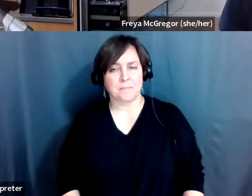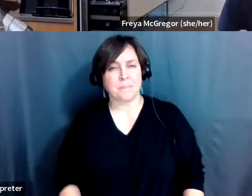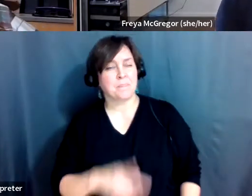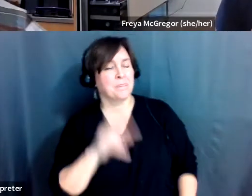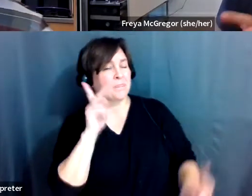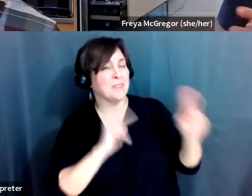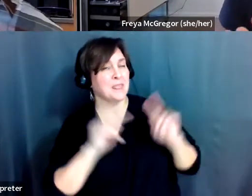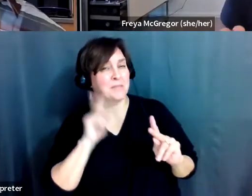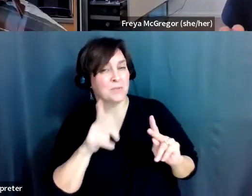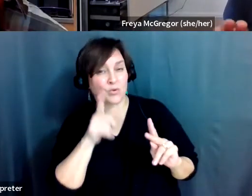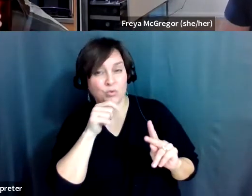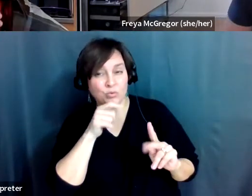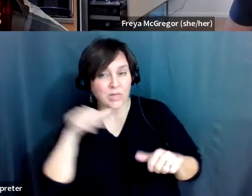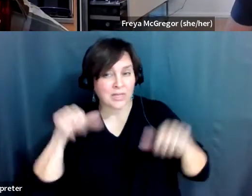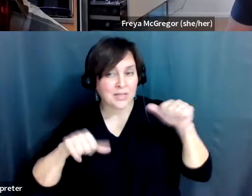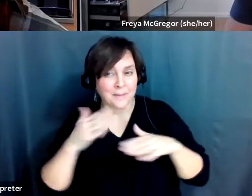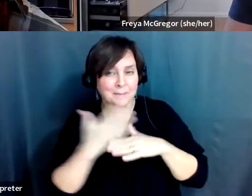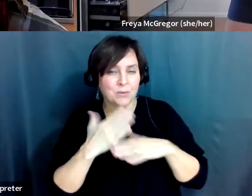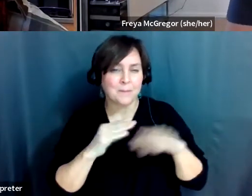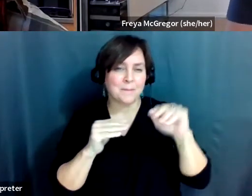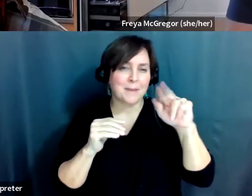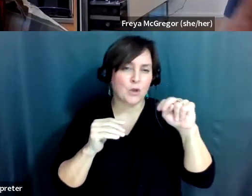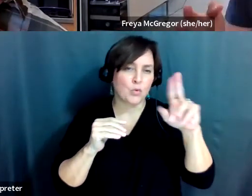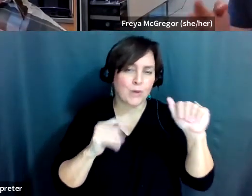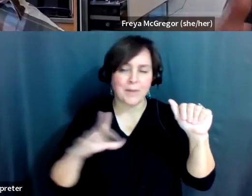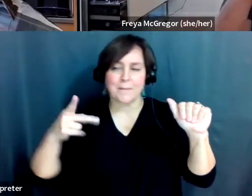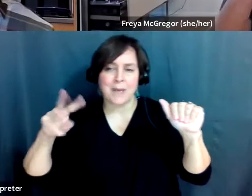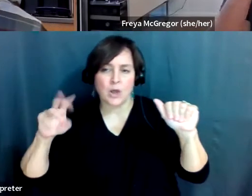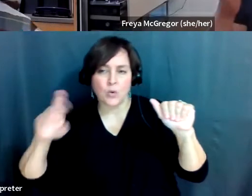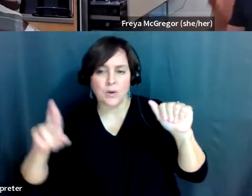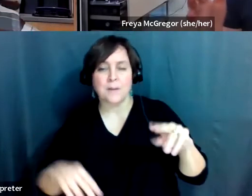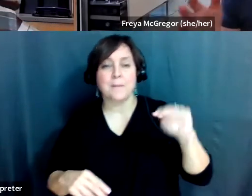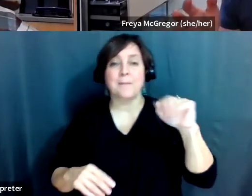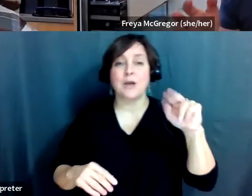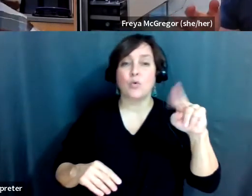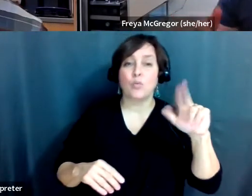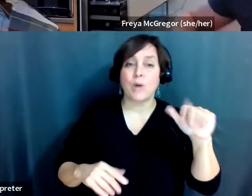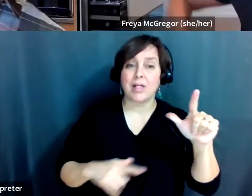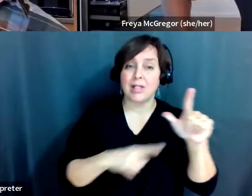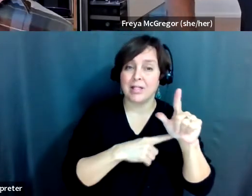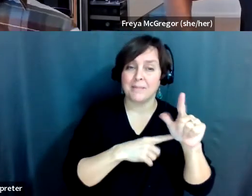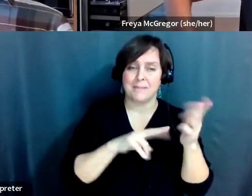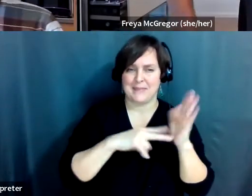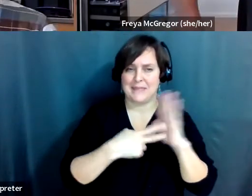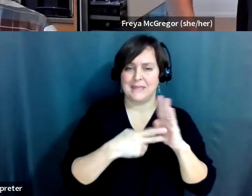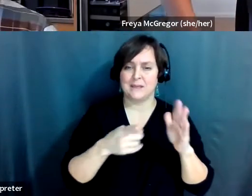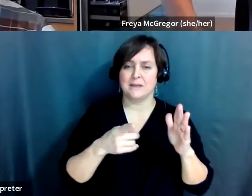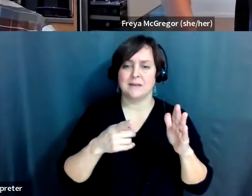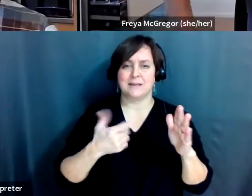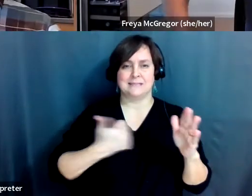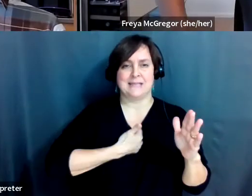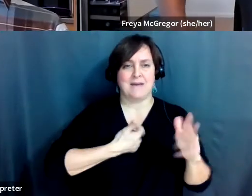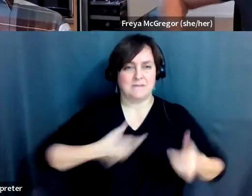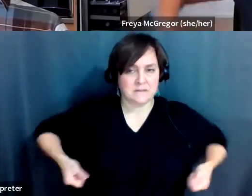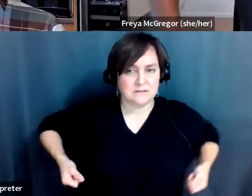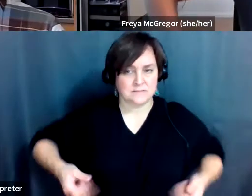sure, by the way, between the difference between a manual wheelchair and a power wheelchair. A manual wheelchair is one that you read that is self-propelled,